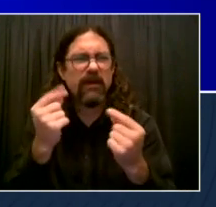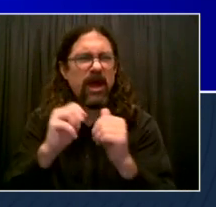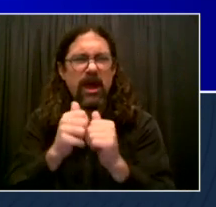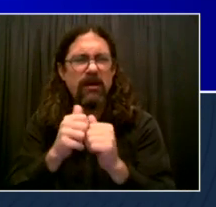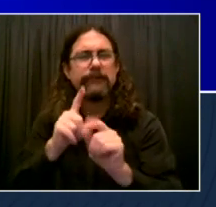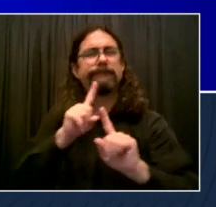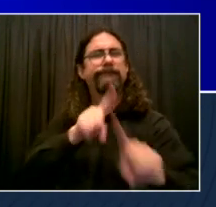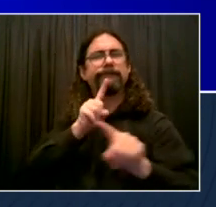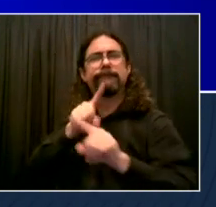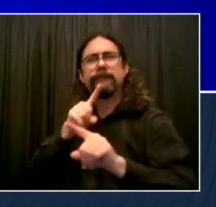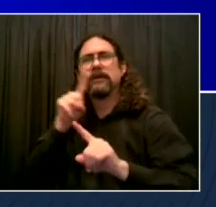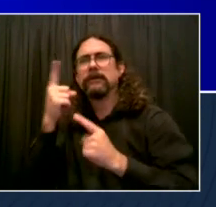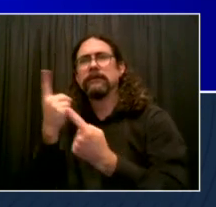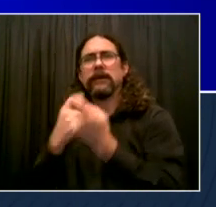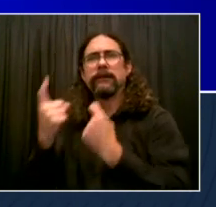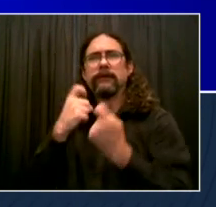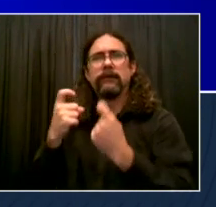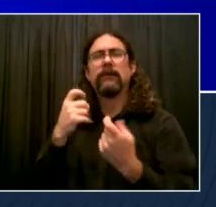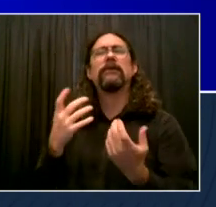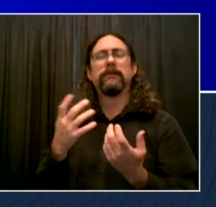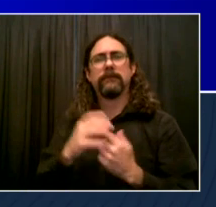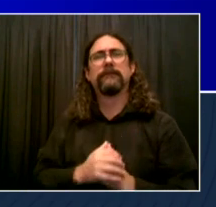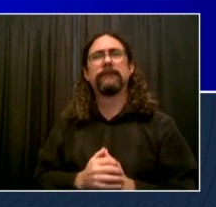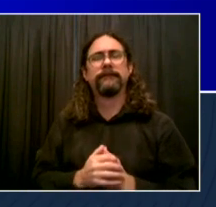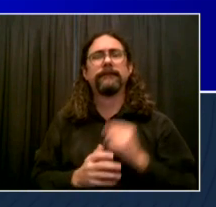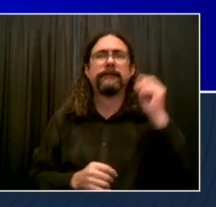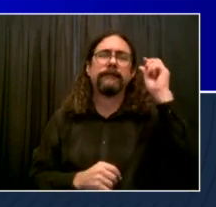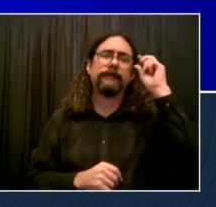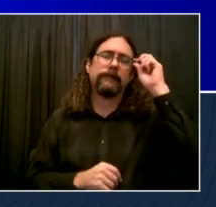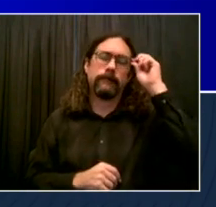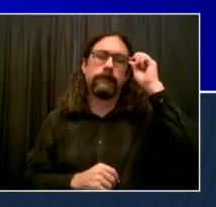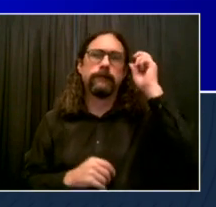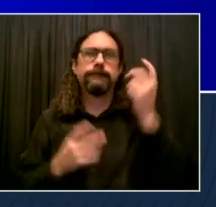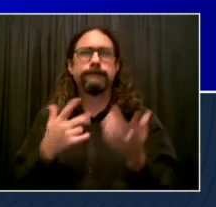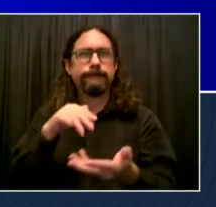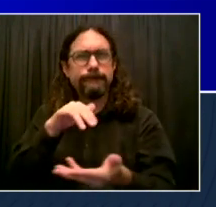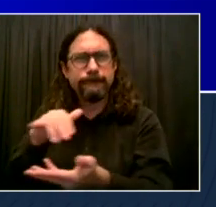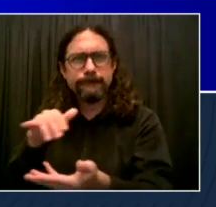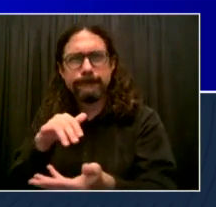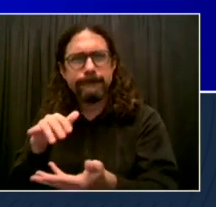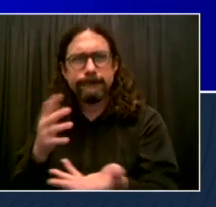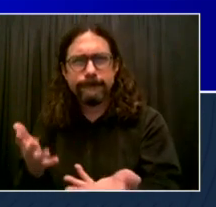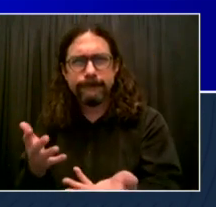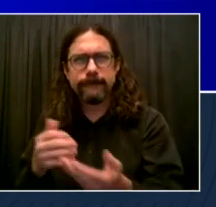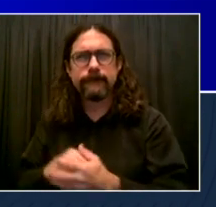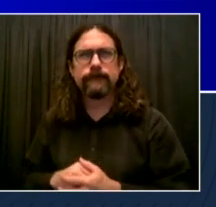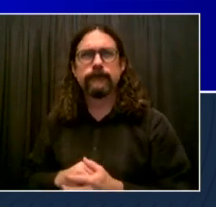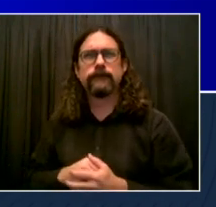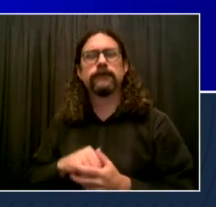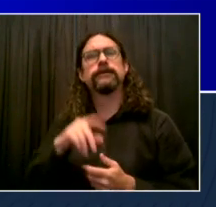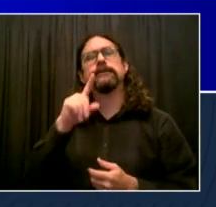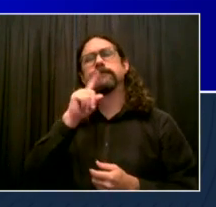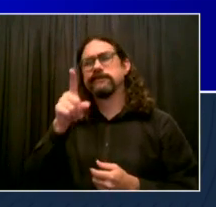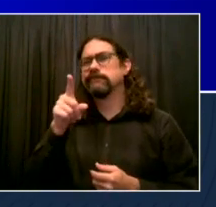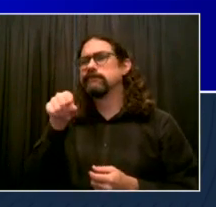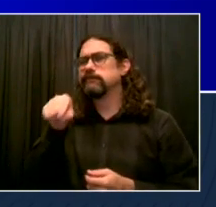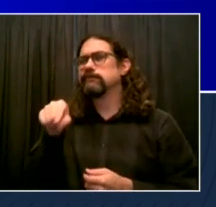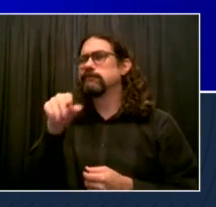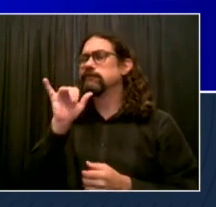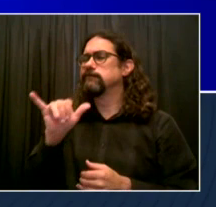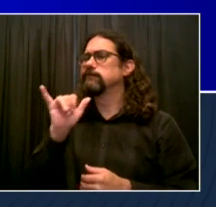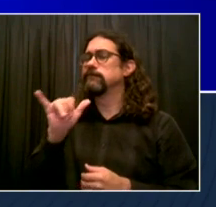members leading the way, with people from that same community talking to their neighbors. That takes something that requires